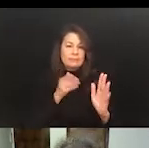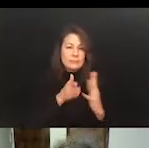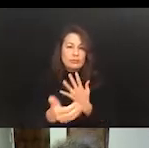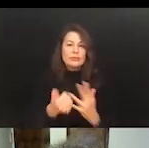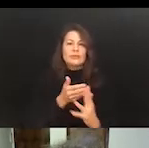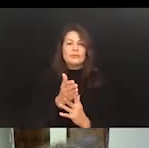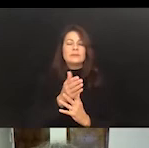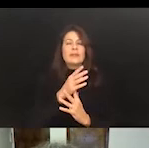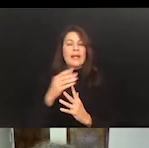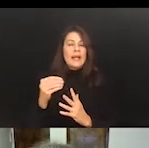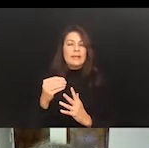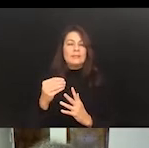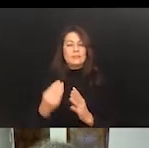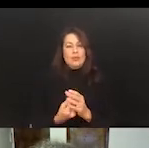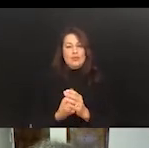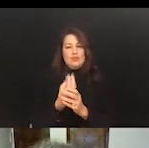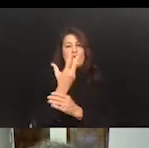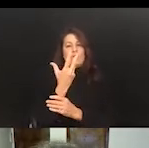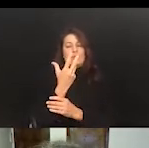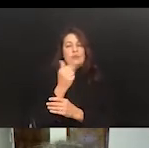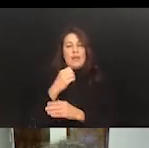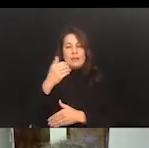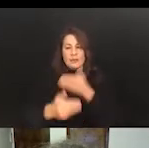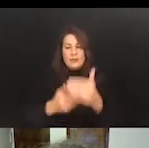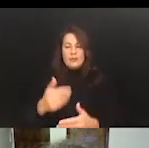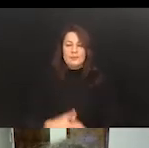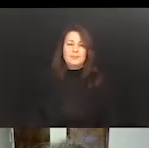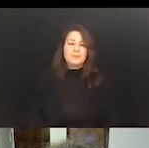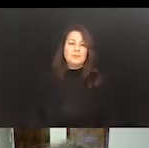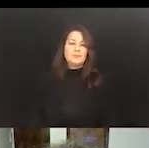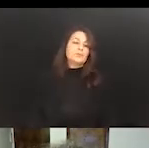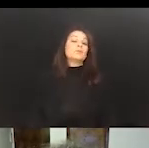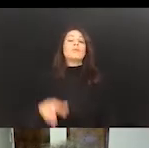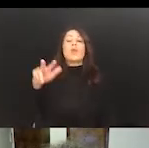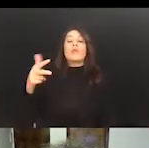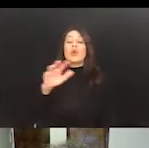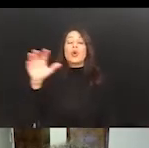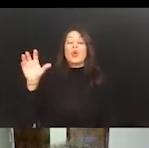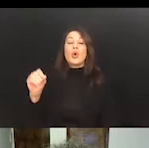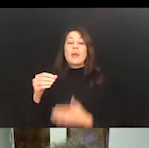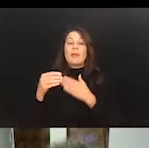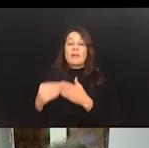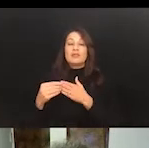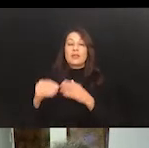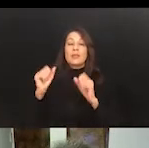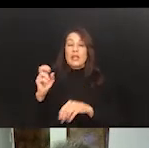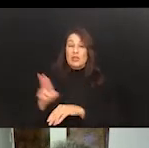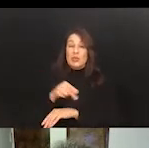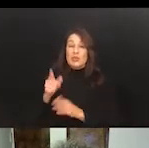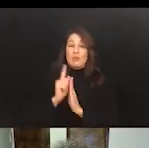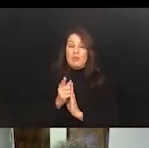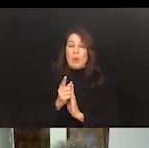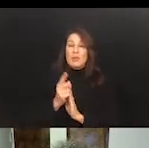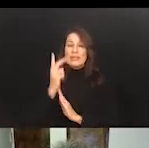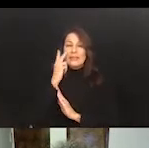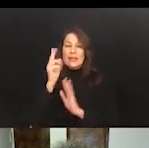going forward. And sort of the third one here is corporate leadership can use this moment to see the importance of the lived experience